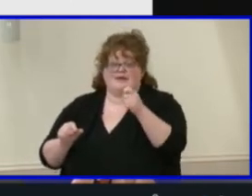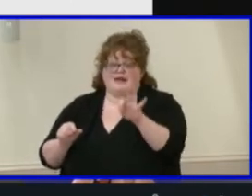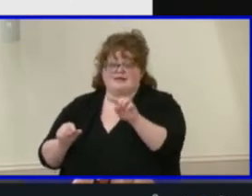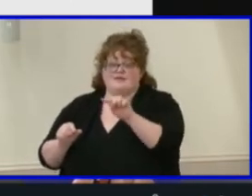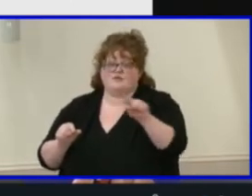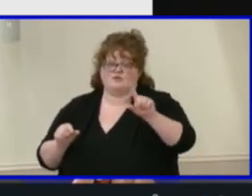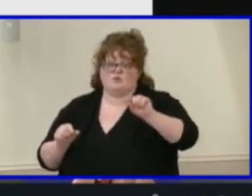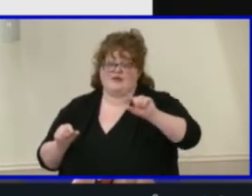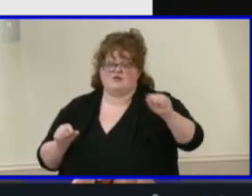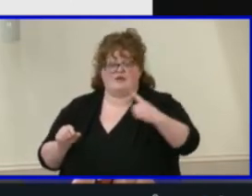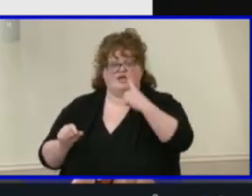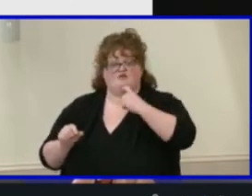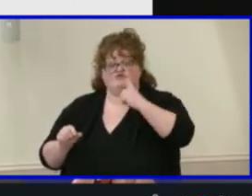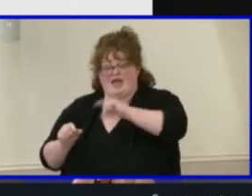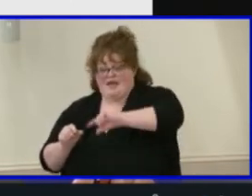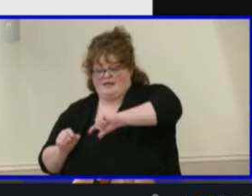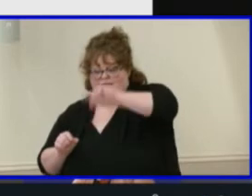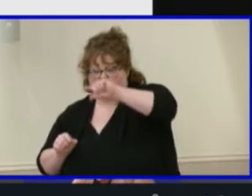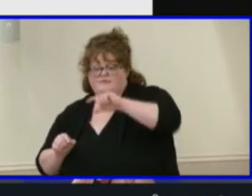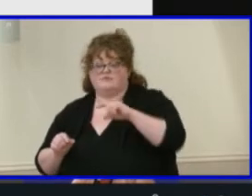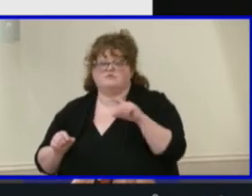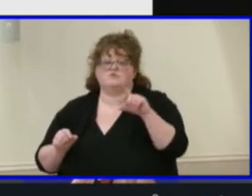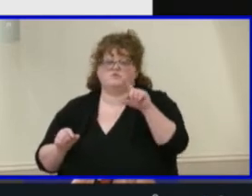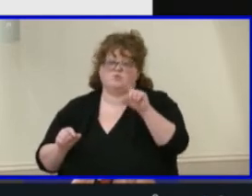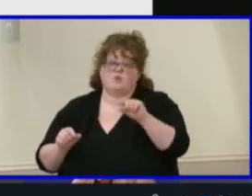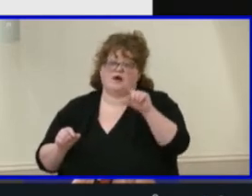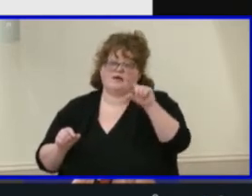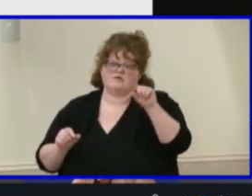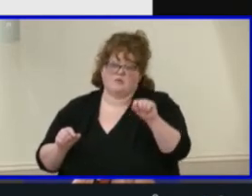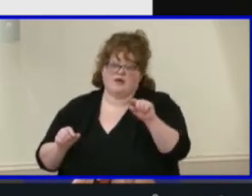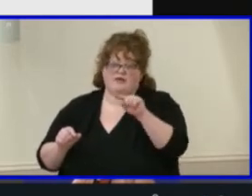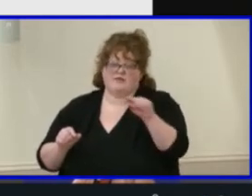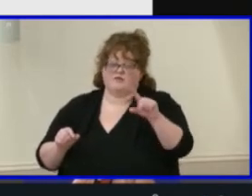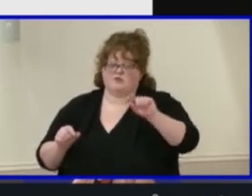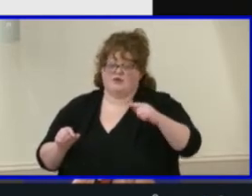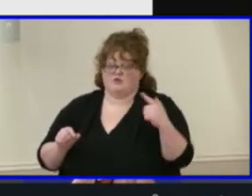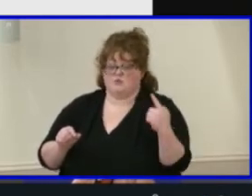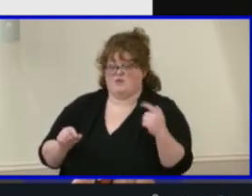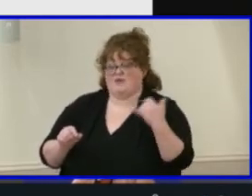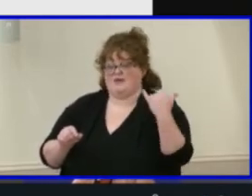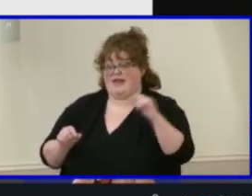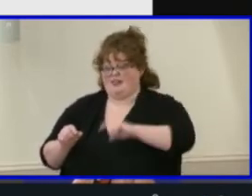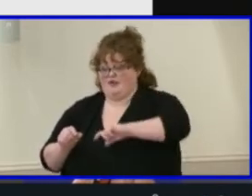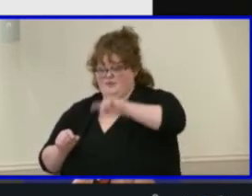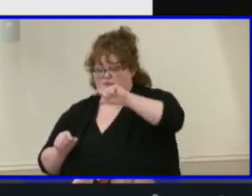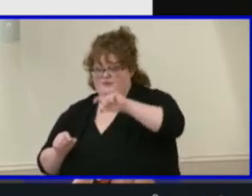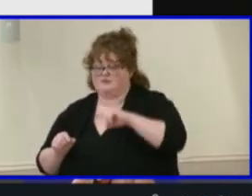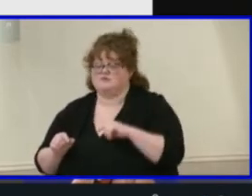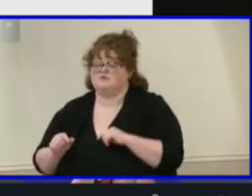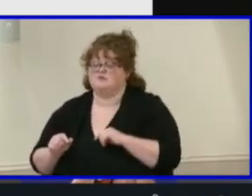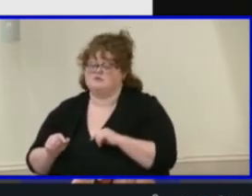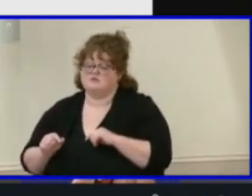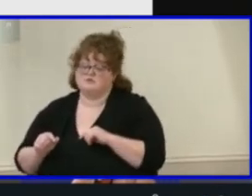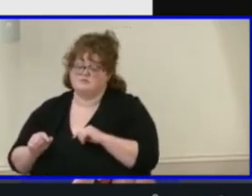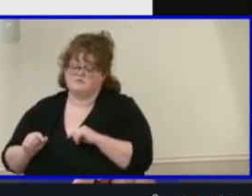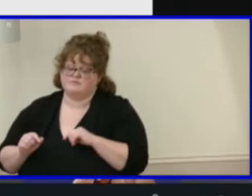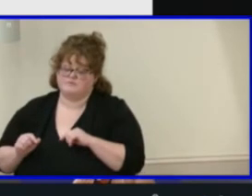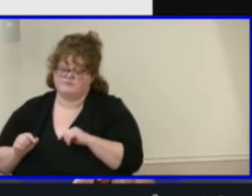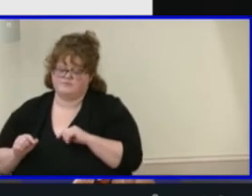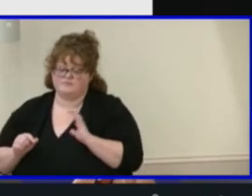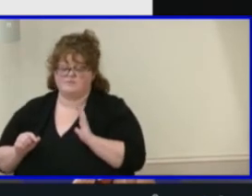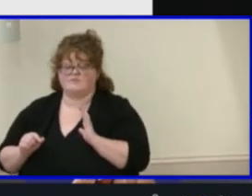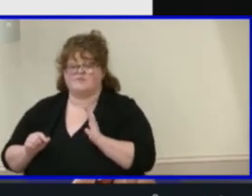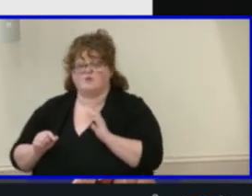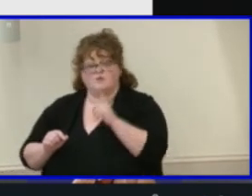are in red, and school year 2020-21 are displayed in yellow. Our applicant pool typically ranges